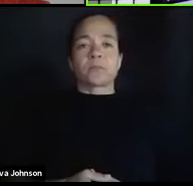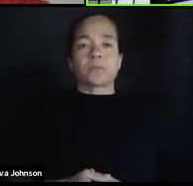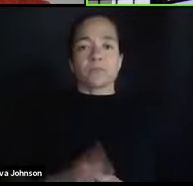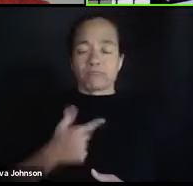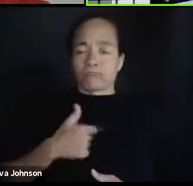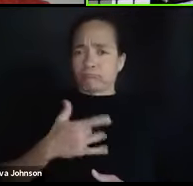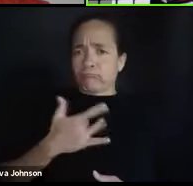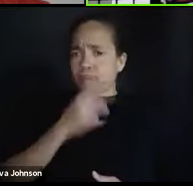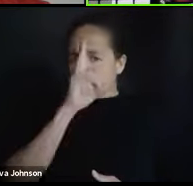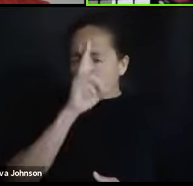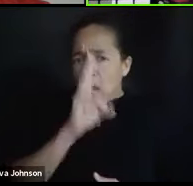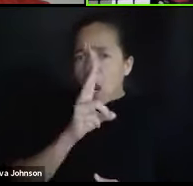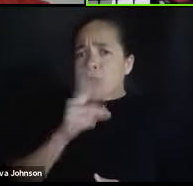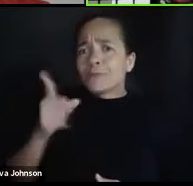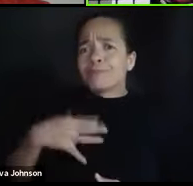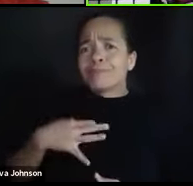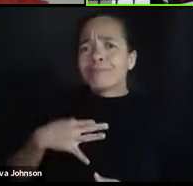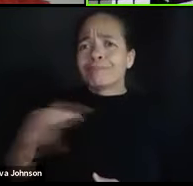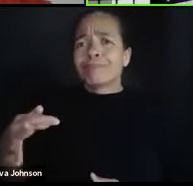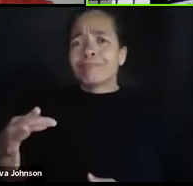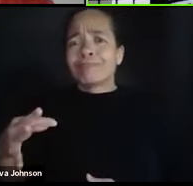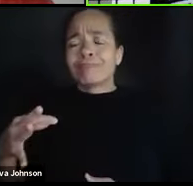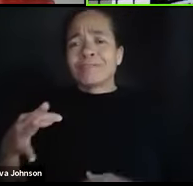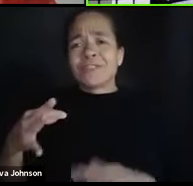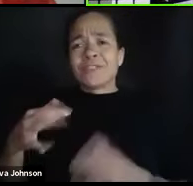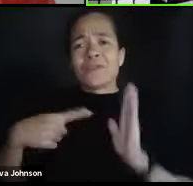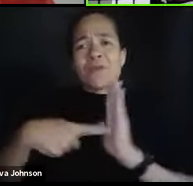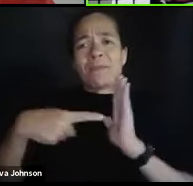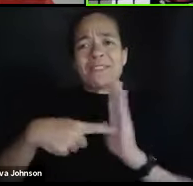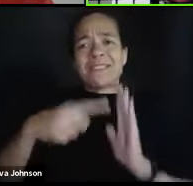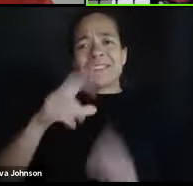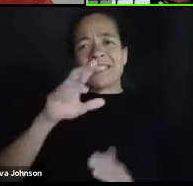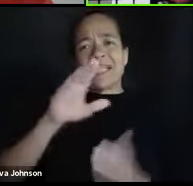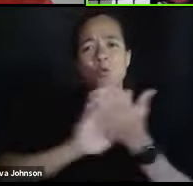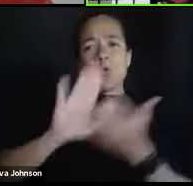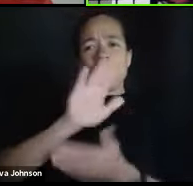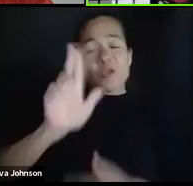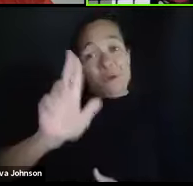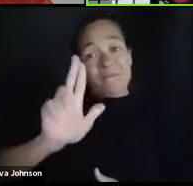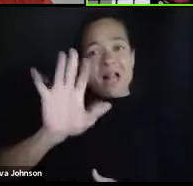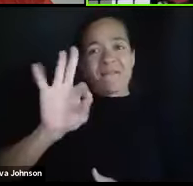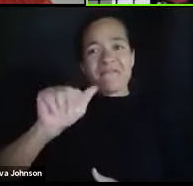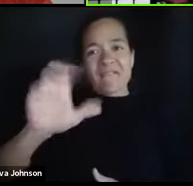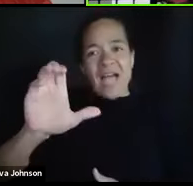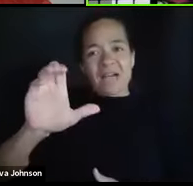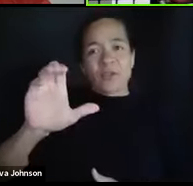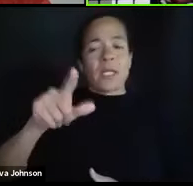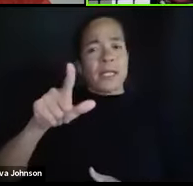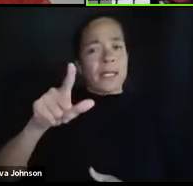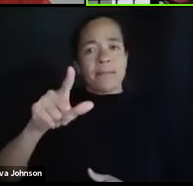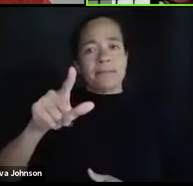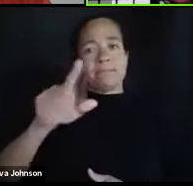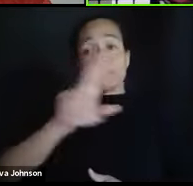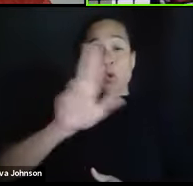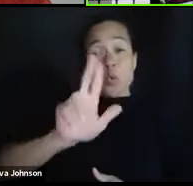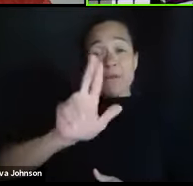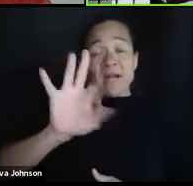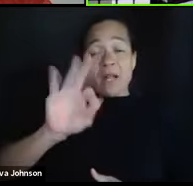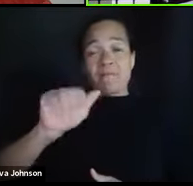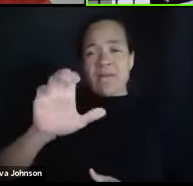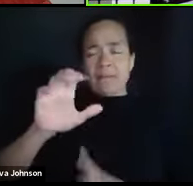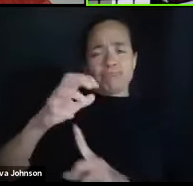that I have been selected to represent UofL faculty because UofL faculty are amazingly accomplished.